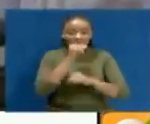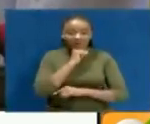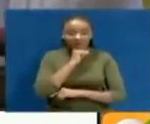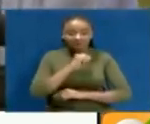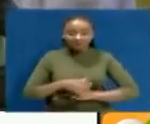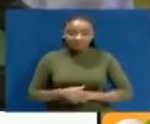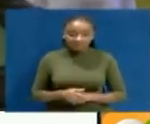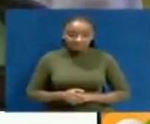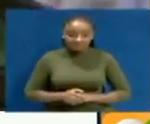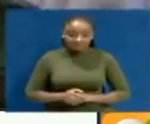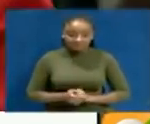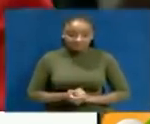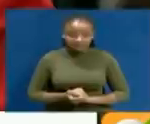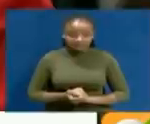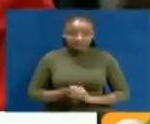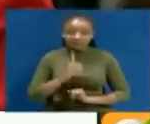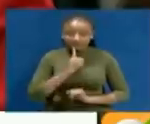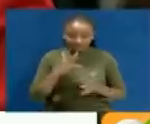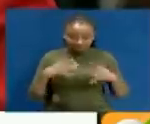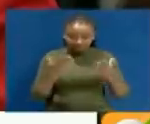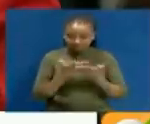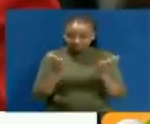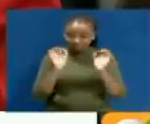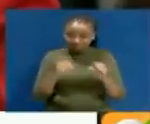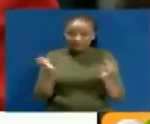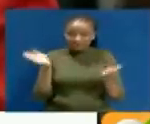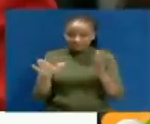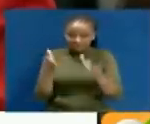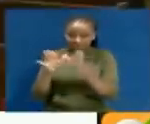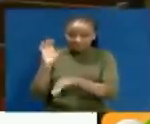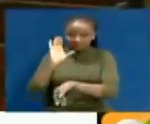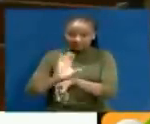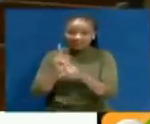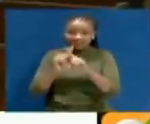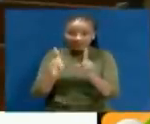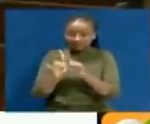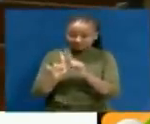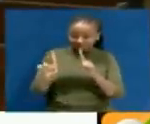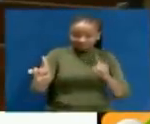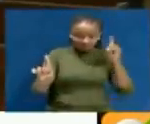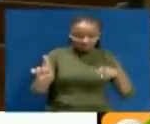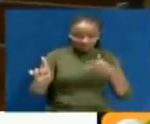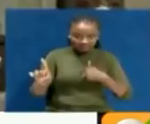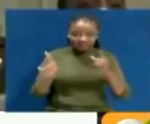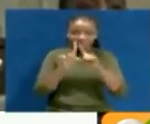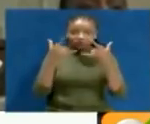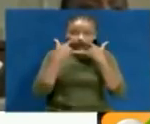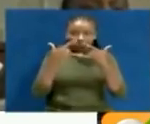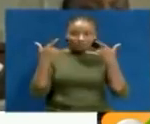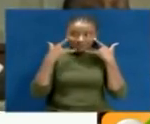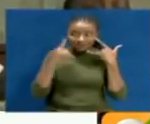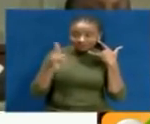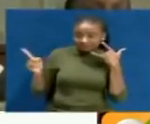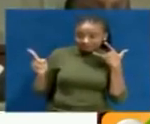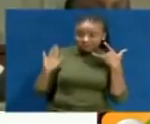suspension on both in-person and in-congregation worship. Social distancing is observed. Masks are worn even by the choir